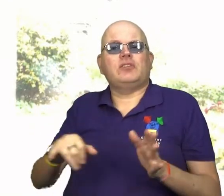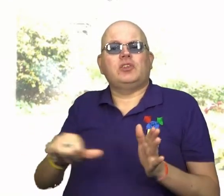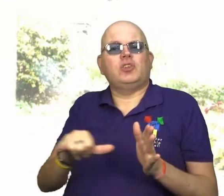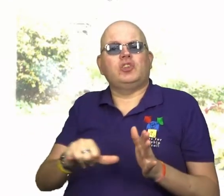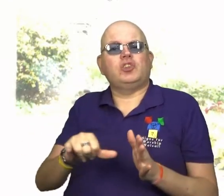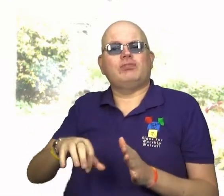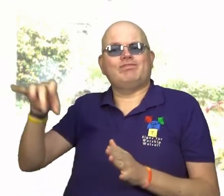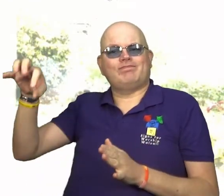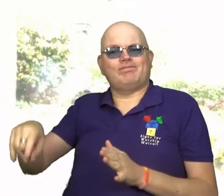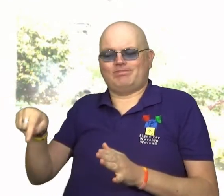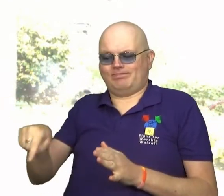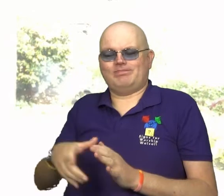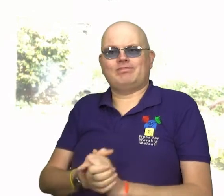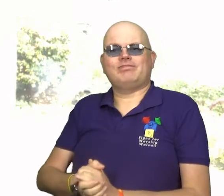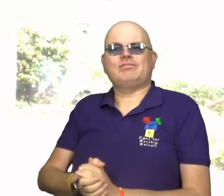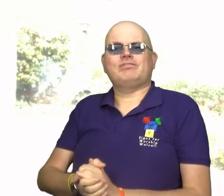off to the side.